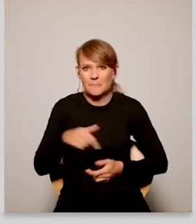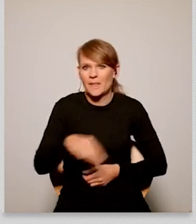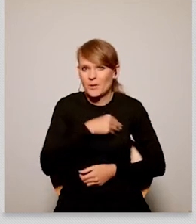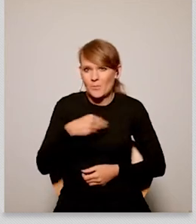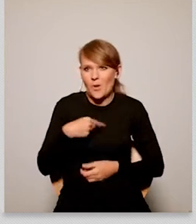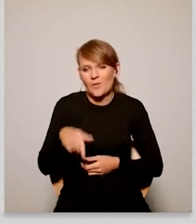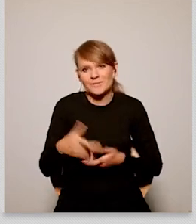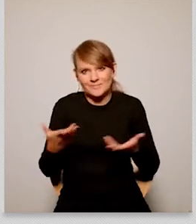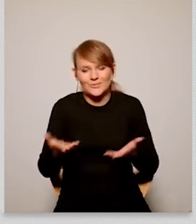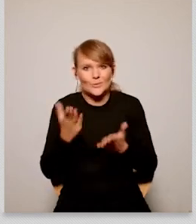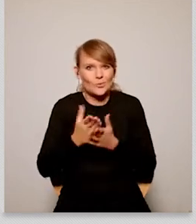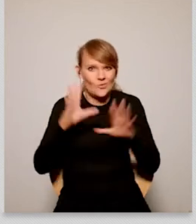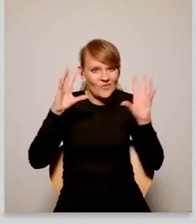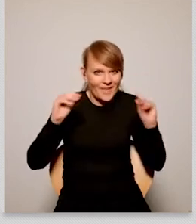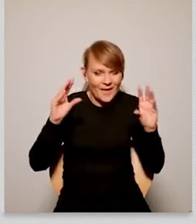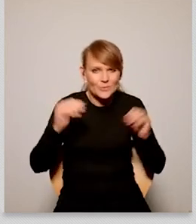or good evening maybe